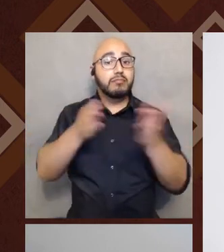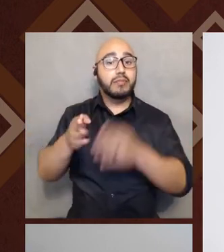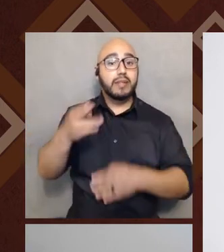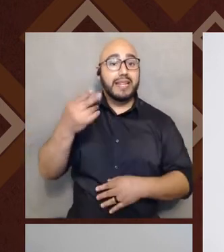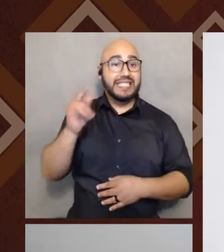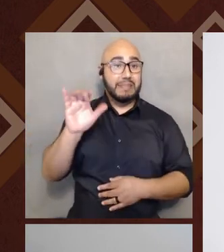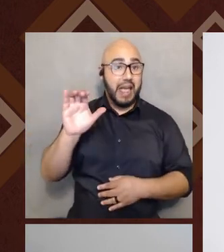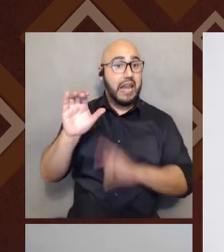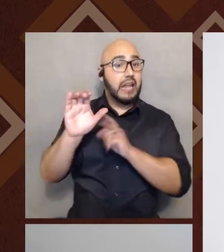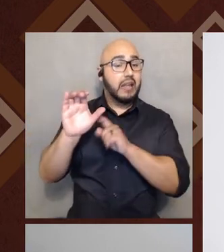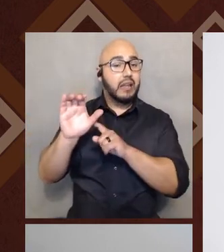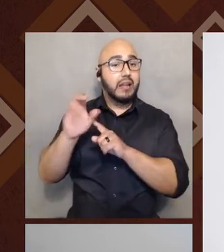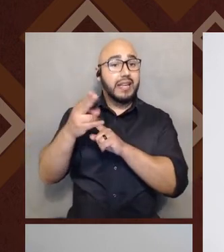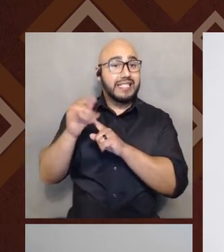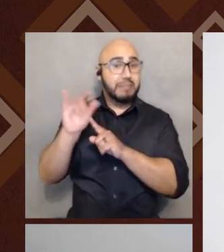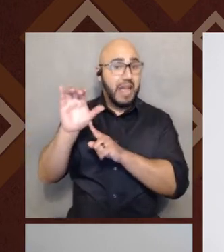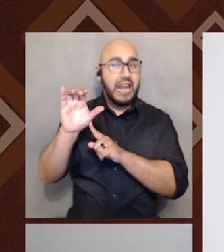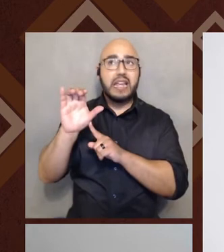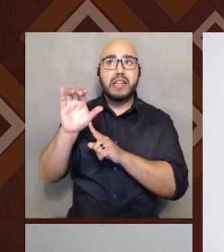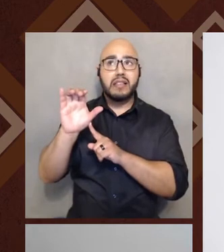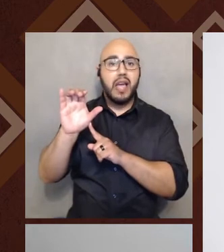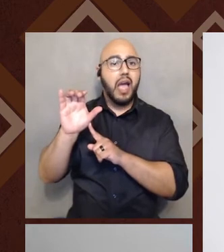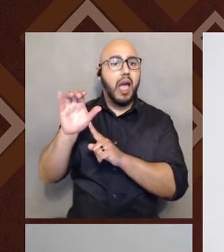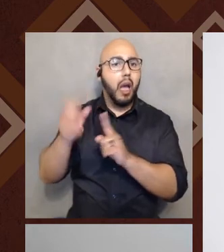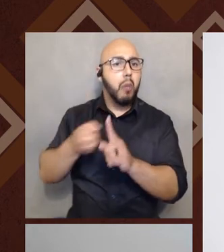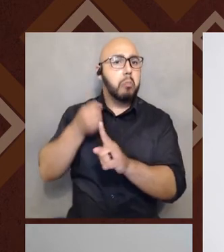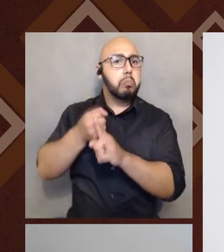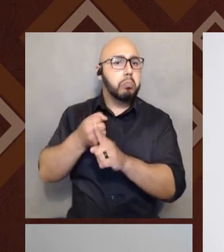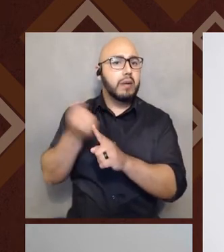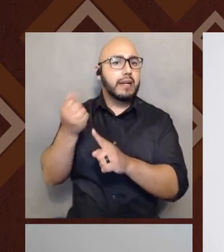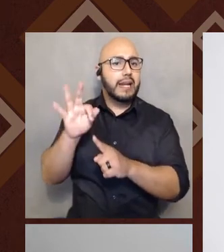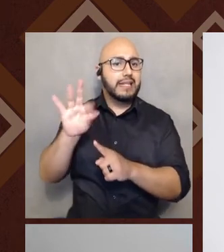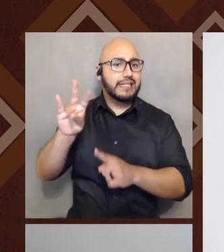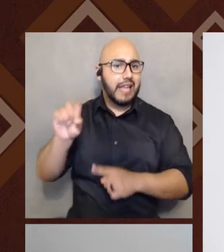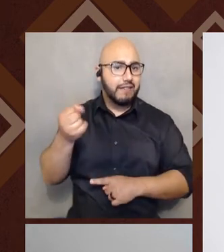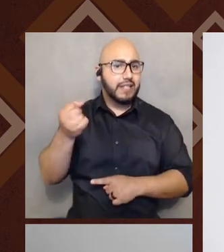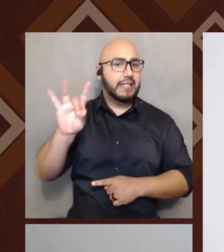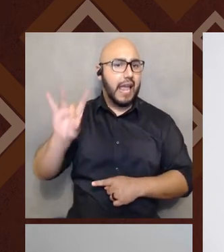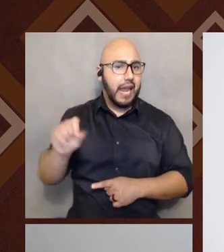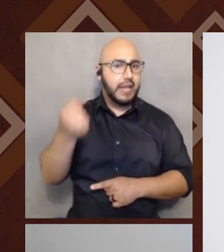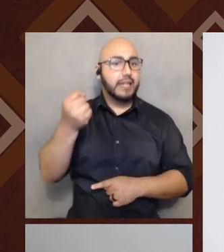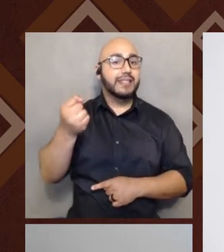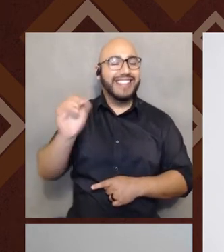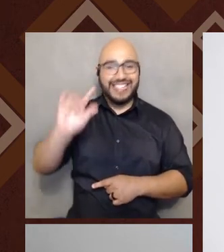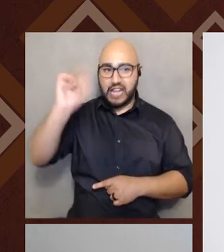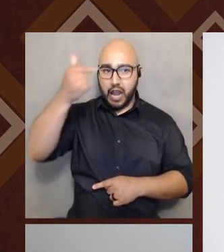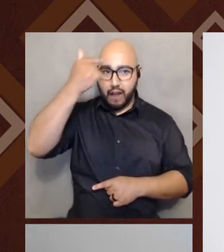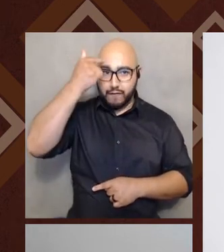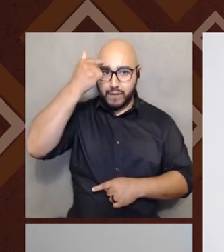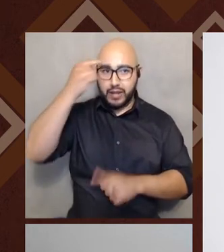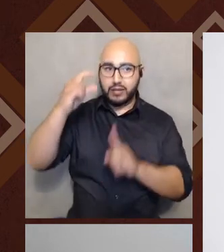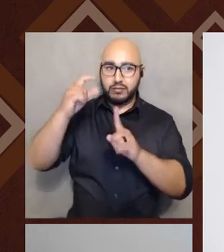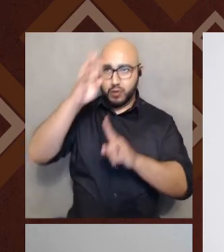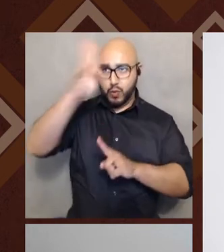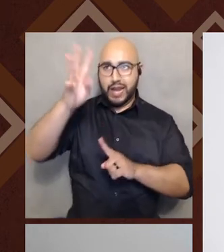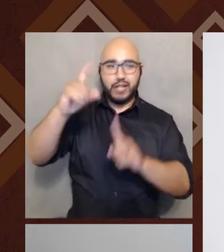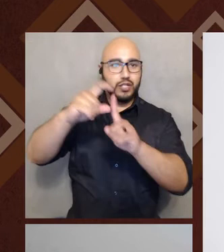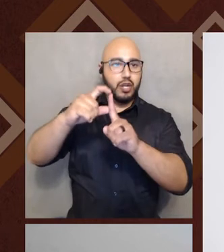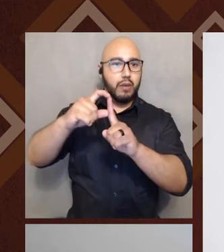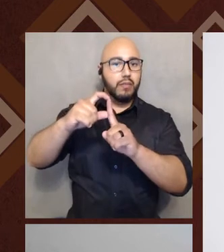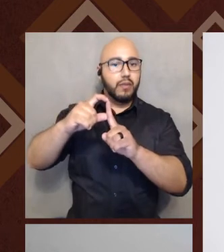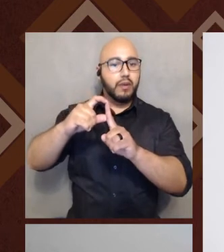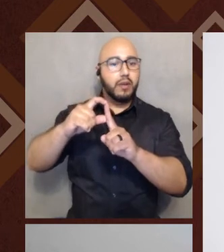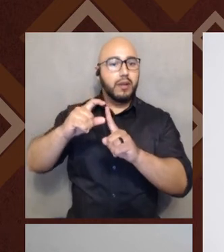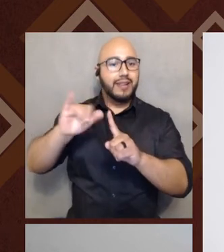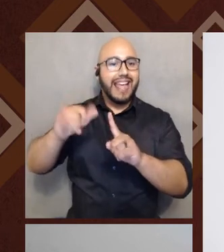again, as I said, comes around in, um, the seventies and eighties, and it is a government term. It really is, um, one of the only terms here